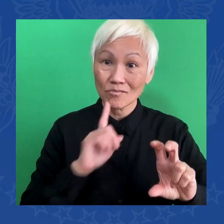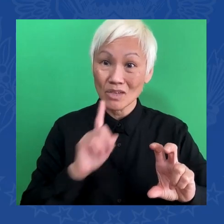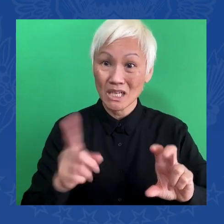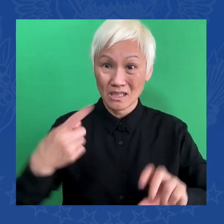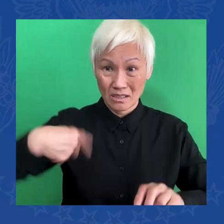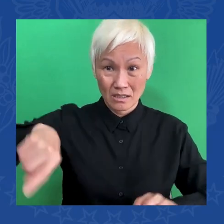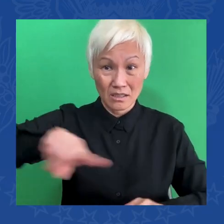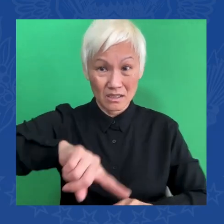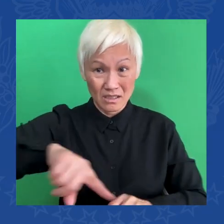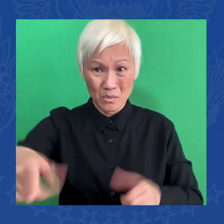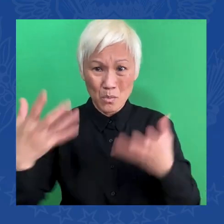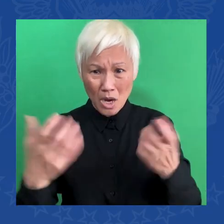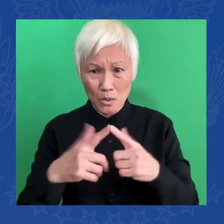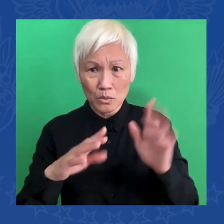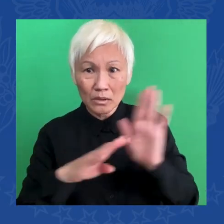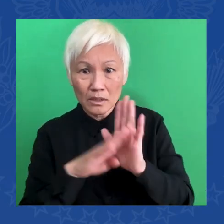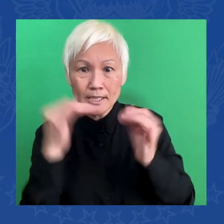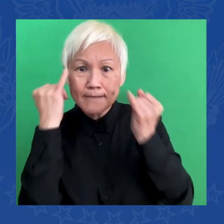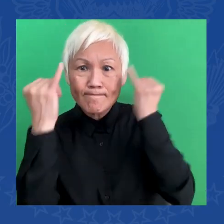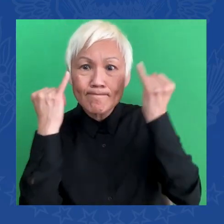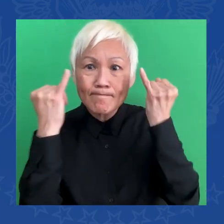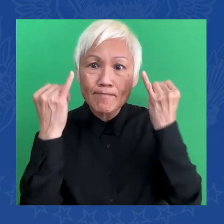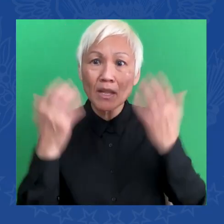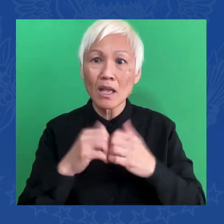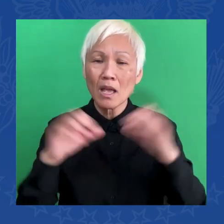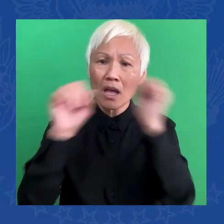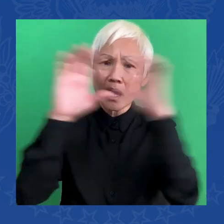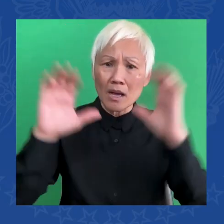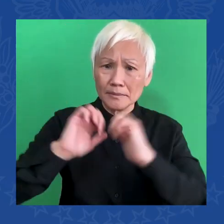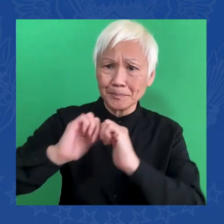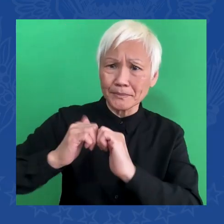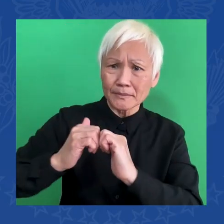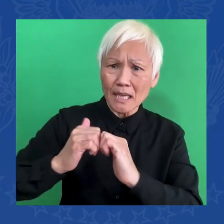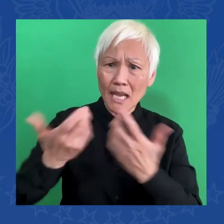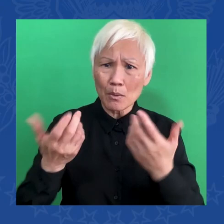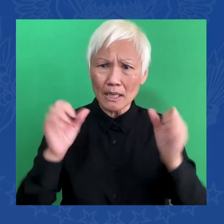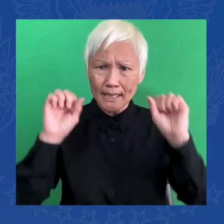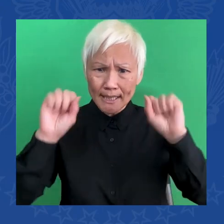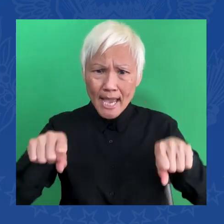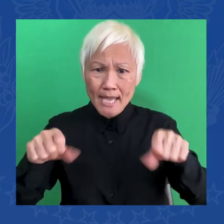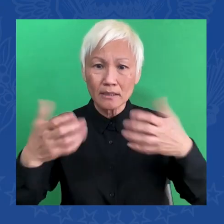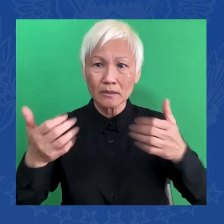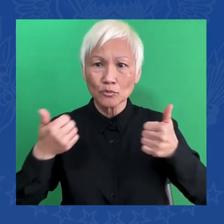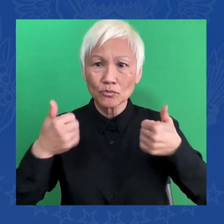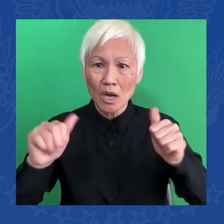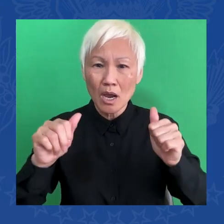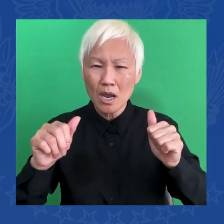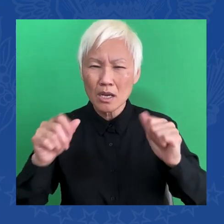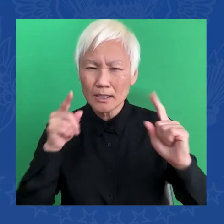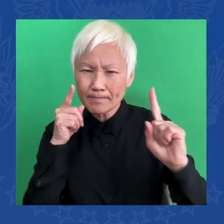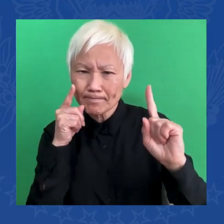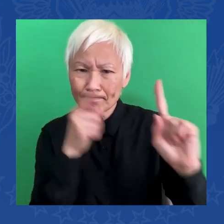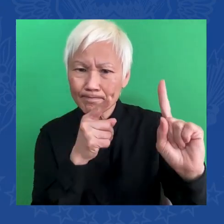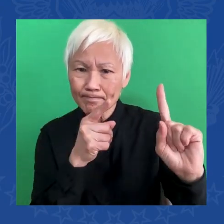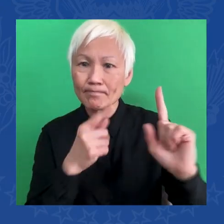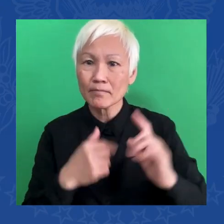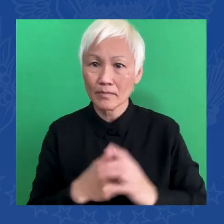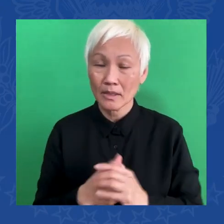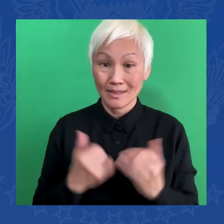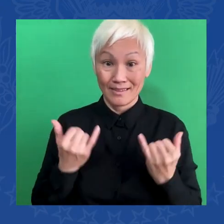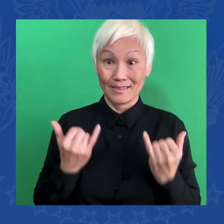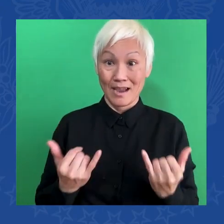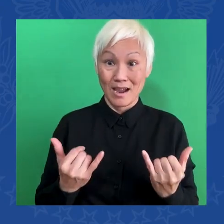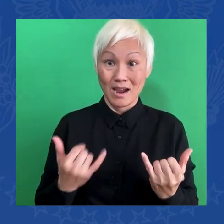work only if, only if we could try. Well, we're about to try, in a big way. And that's what this meeting is about,